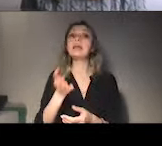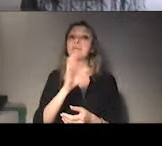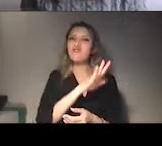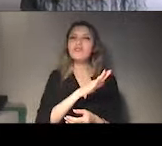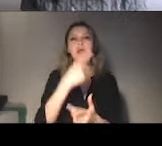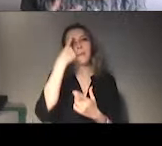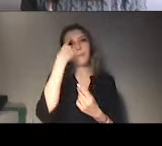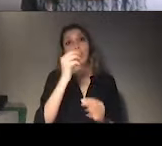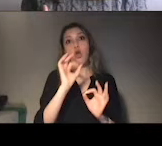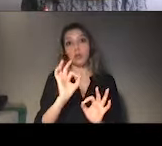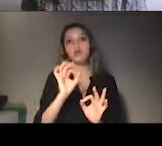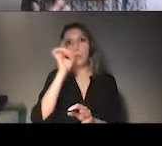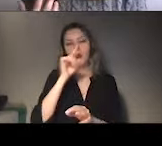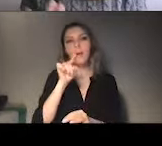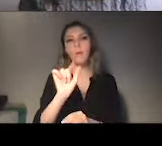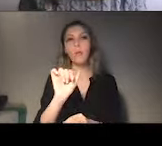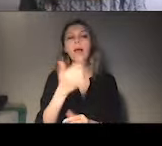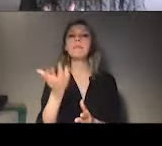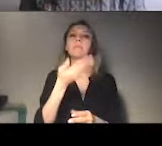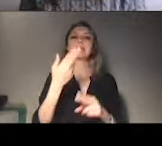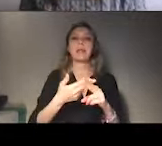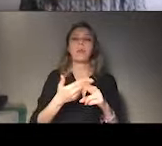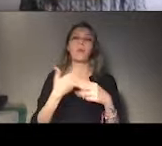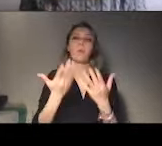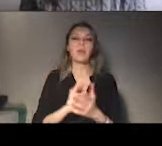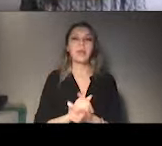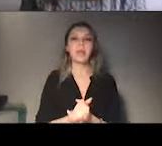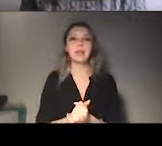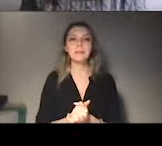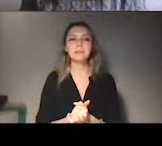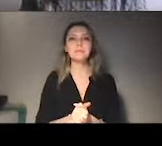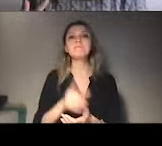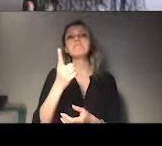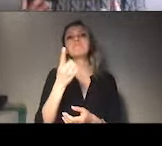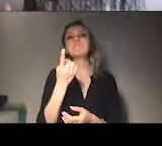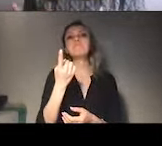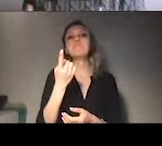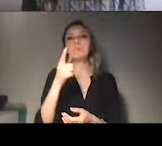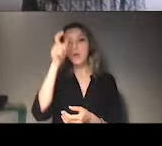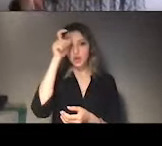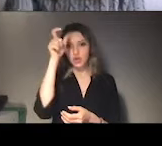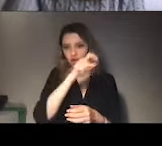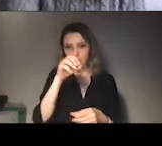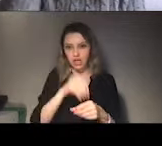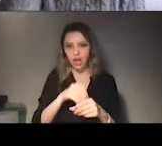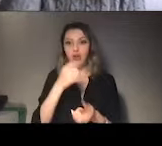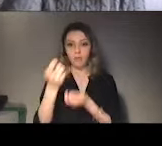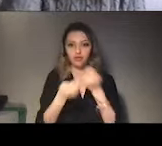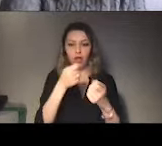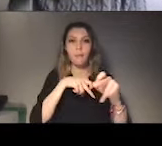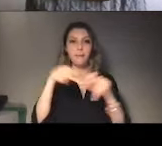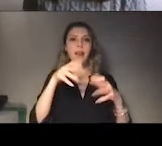development of a national action plan for the implementation of human rights